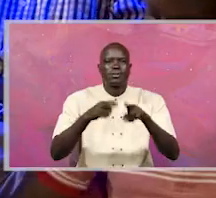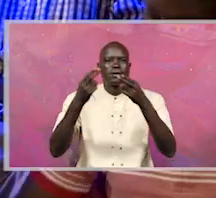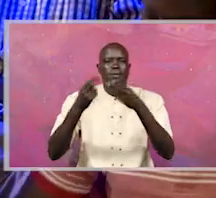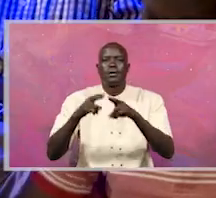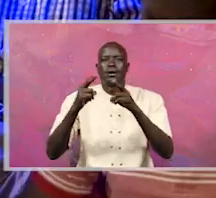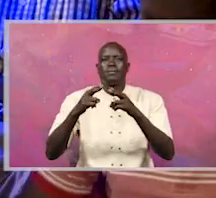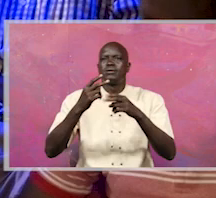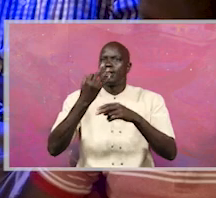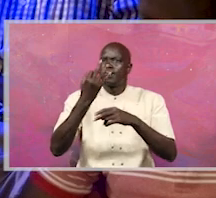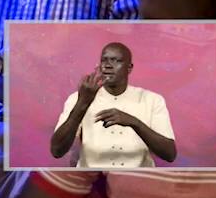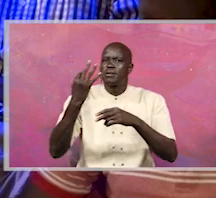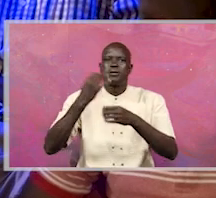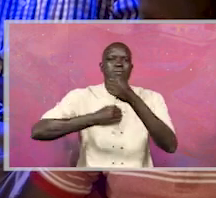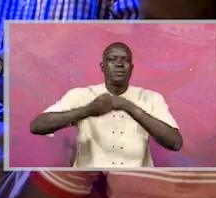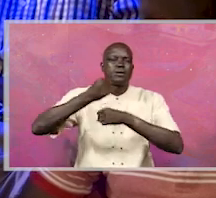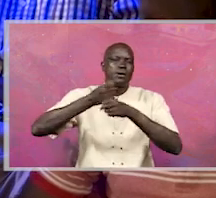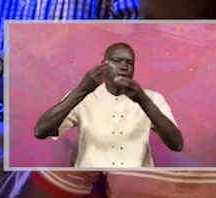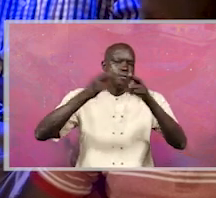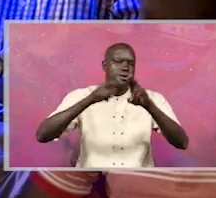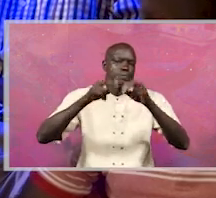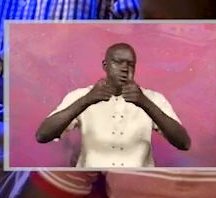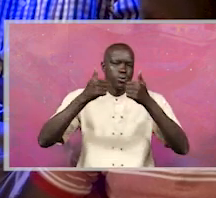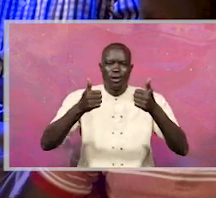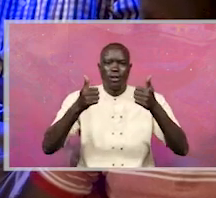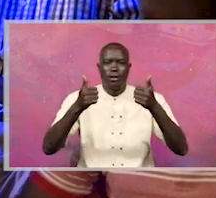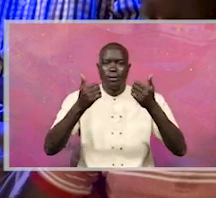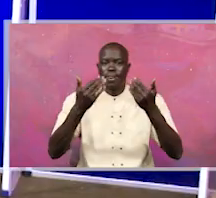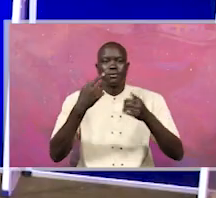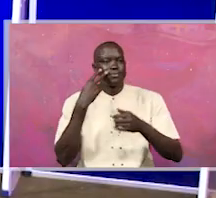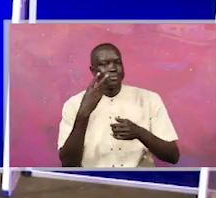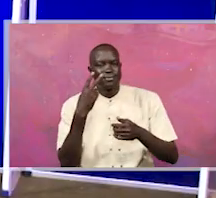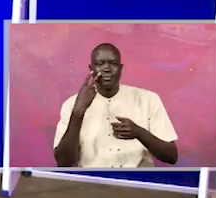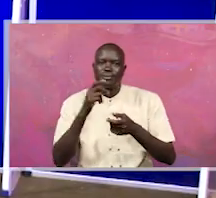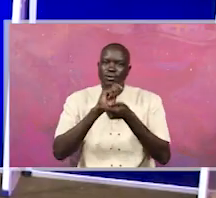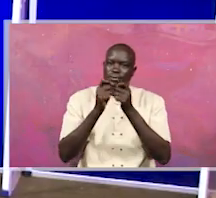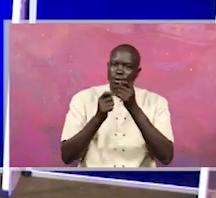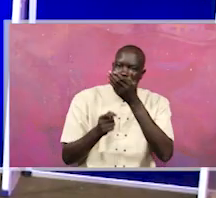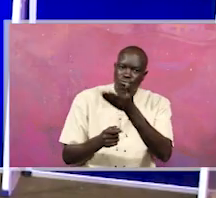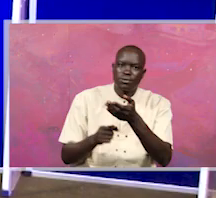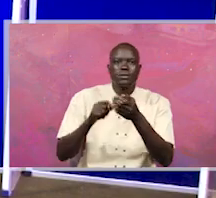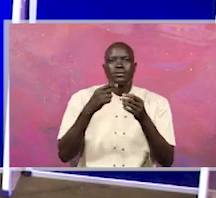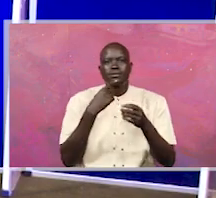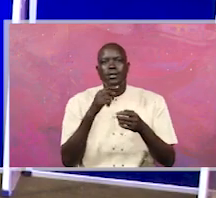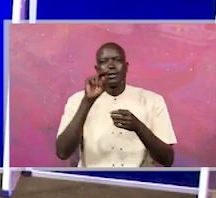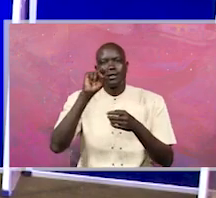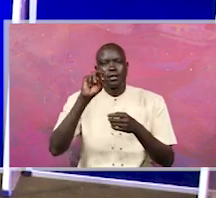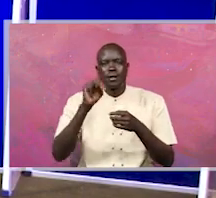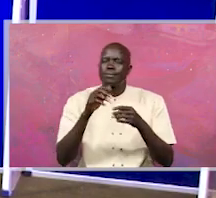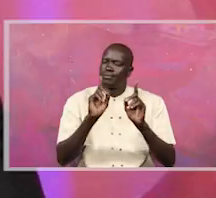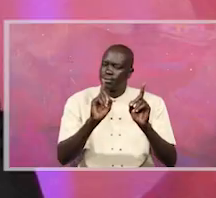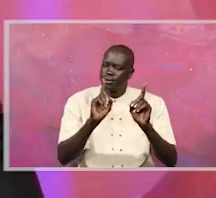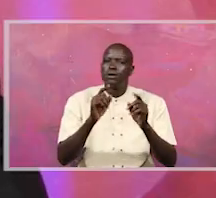32 years, 33 years, to the extent that now you can sit tranquilly and say anything about this we are talking about